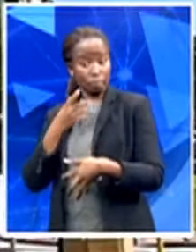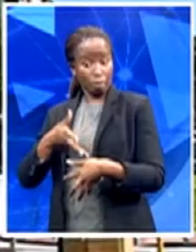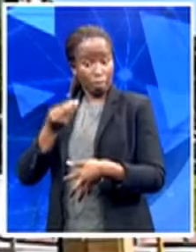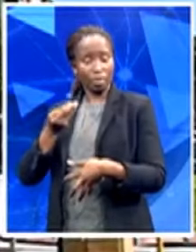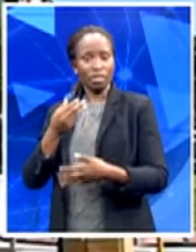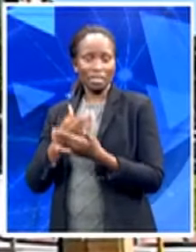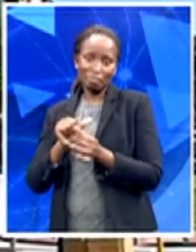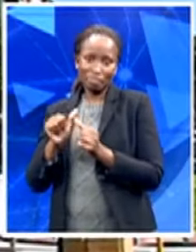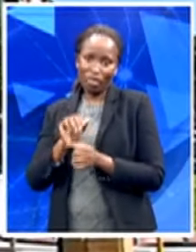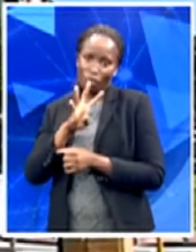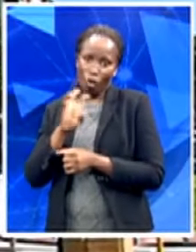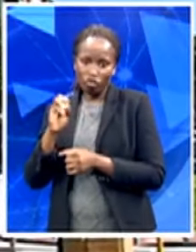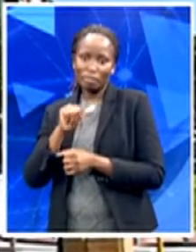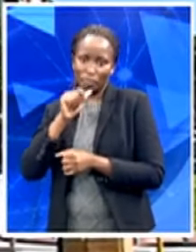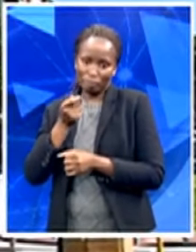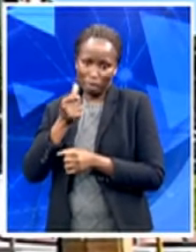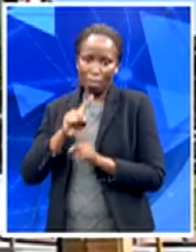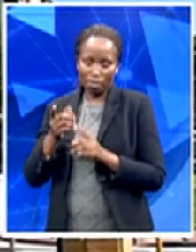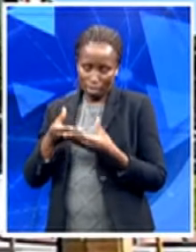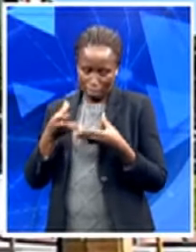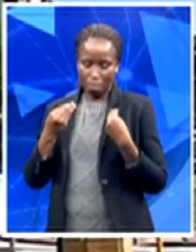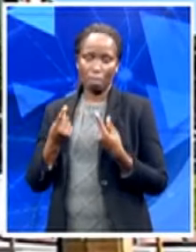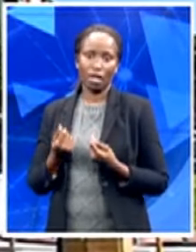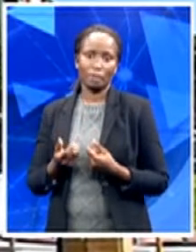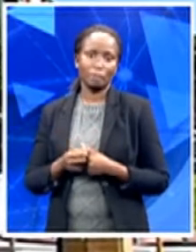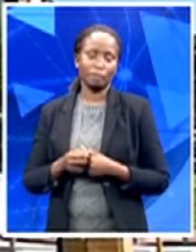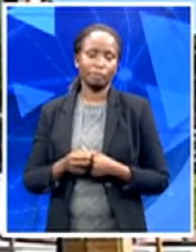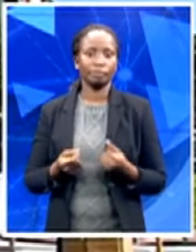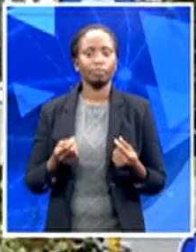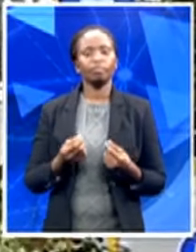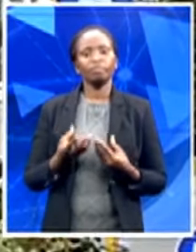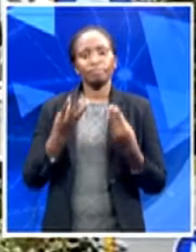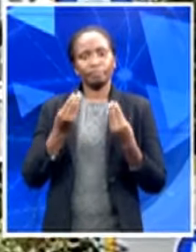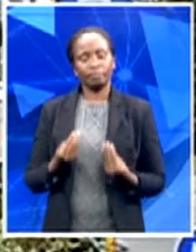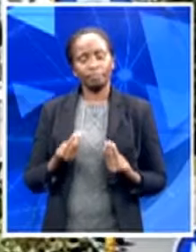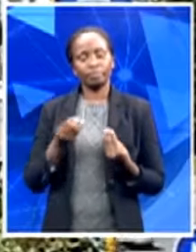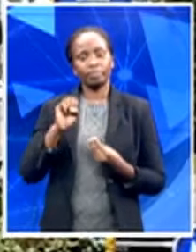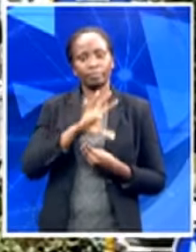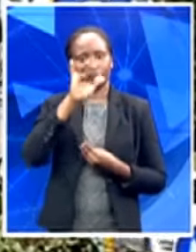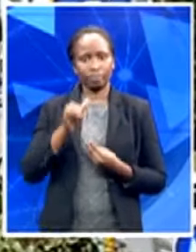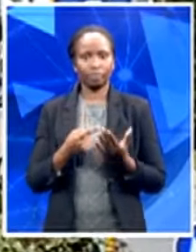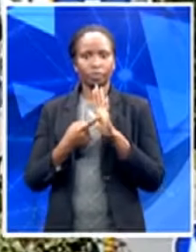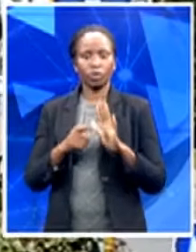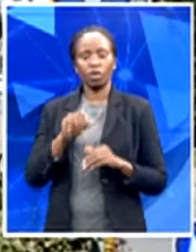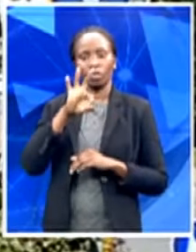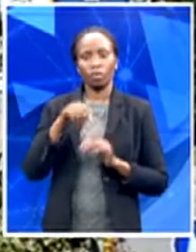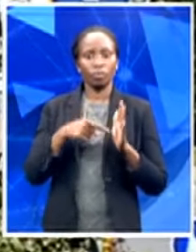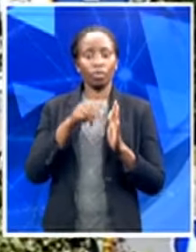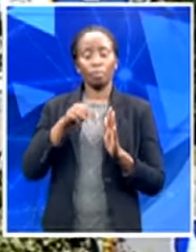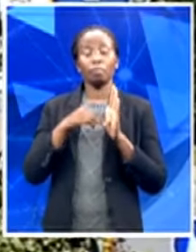Figures from stats essay show that the 3.3 million unemployed people in South Africa falls in the youth category.